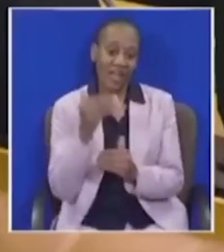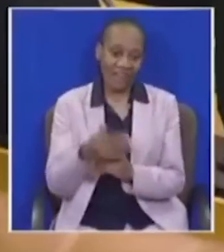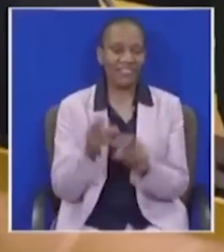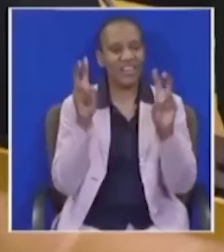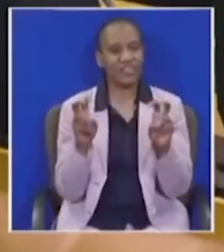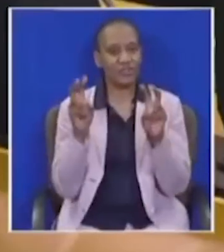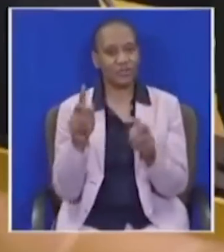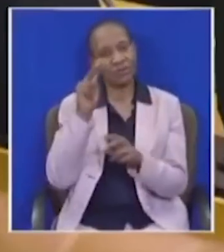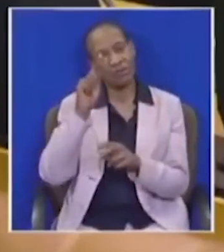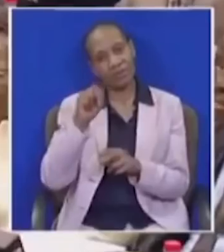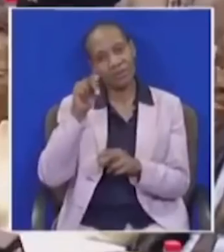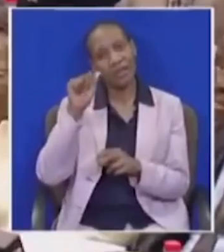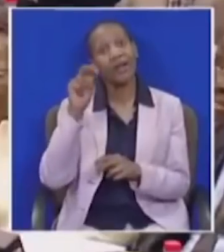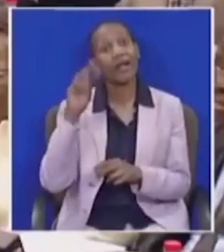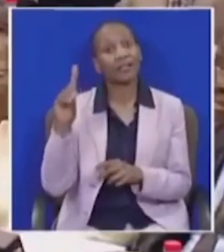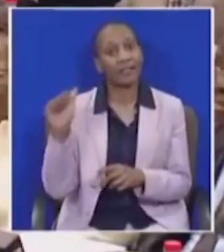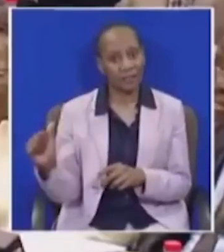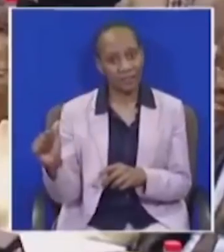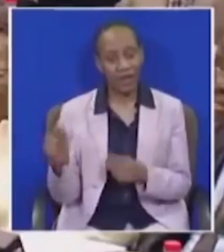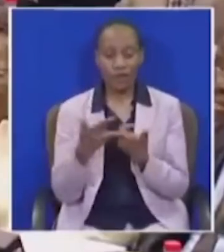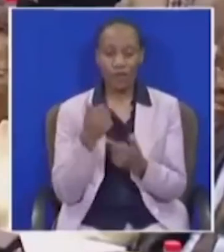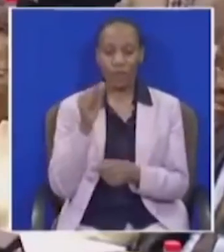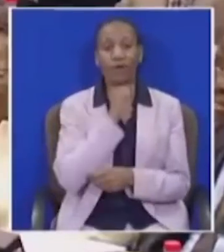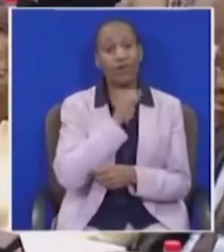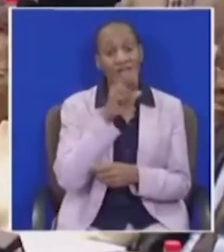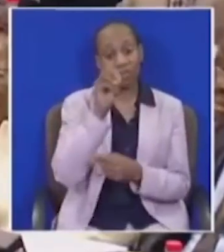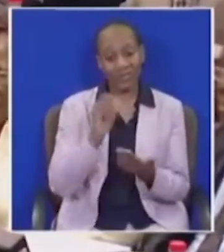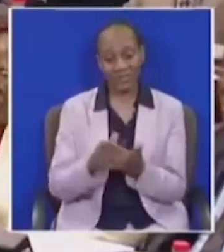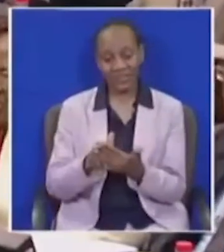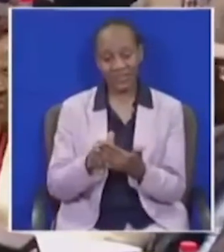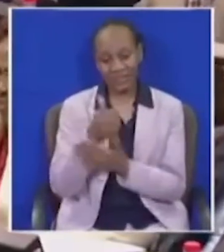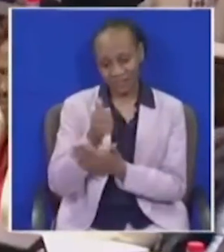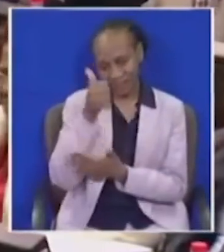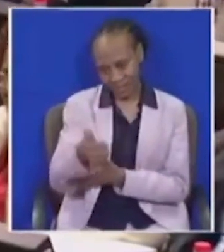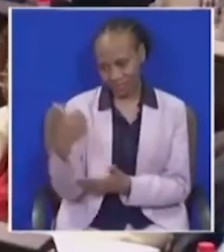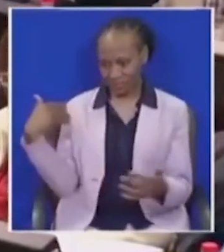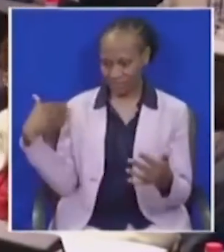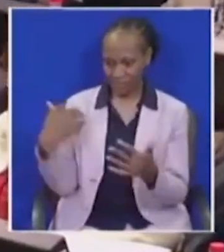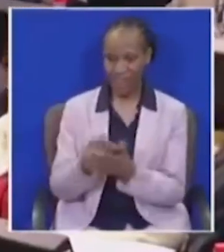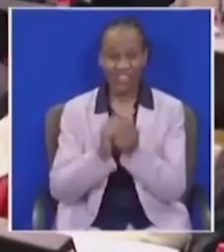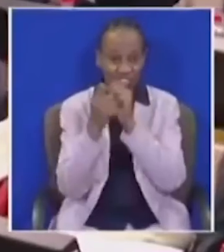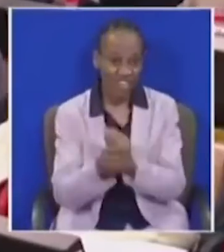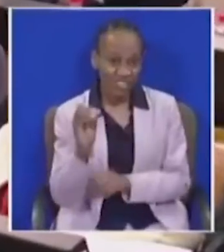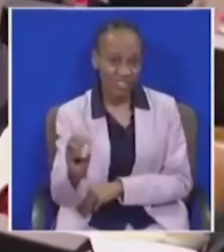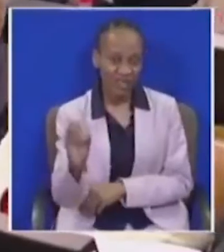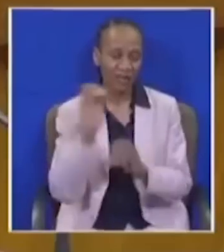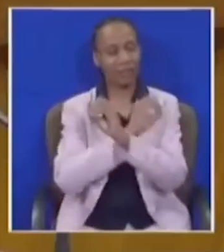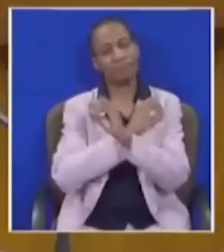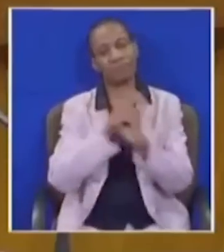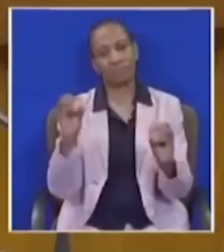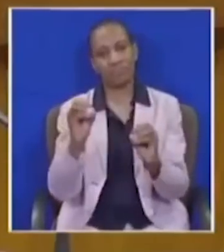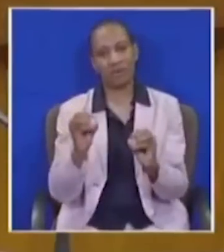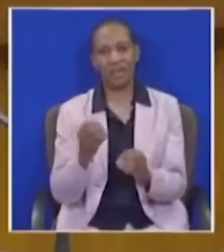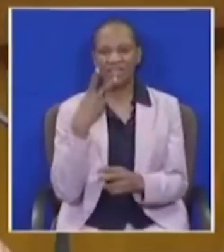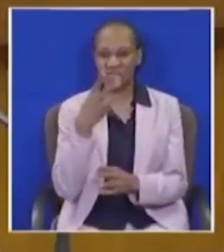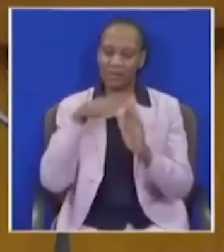From August 2016 till today, there is no single improvement. You have degenerated